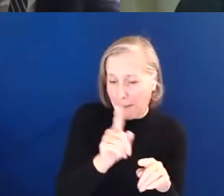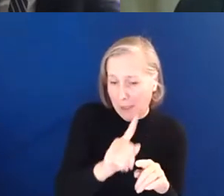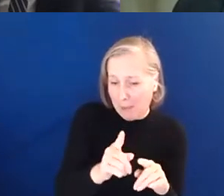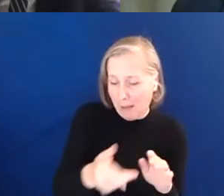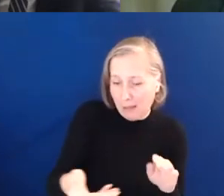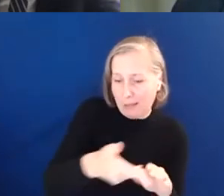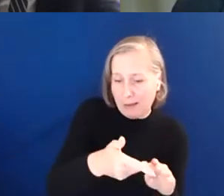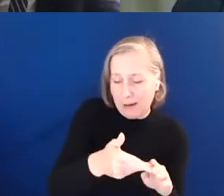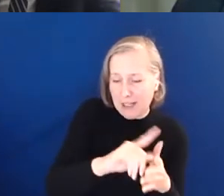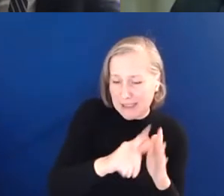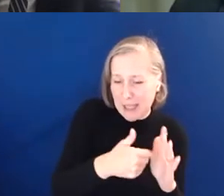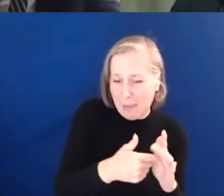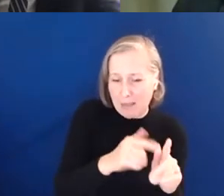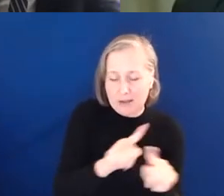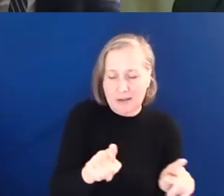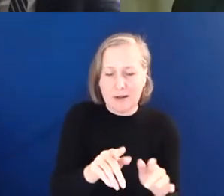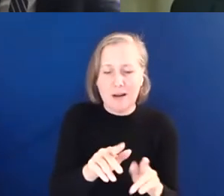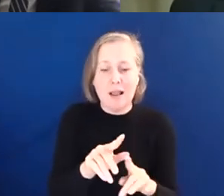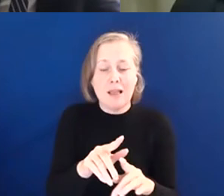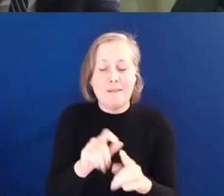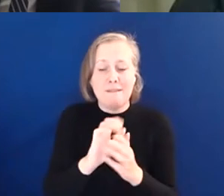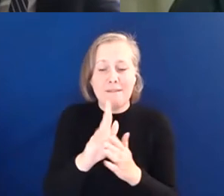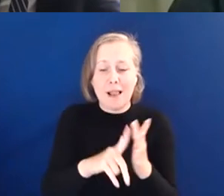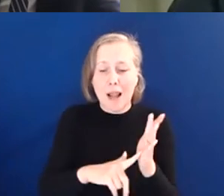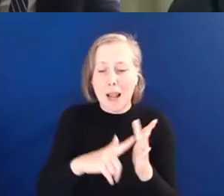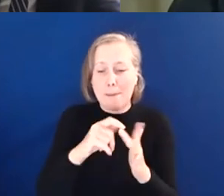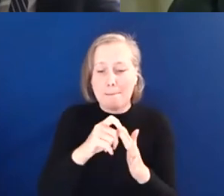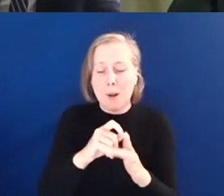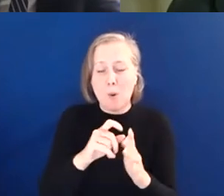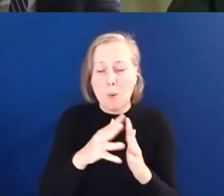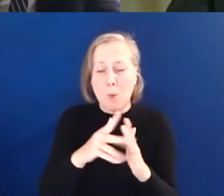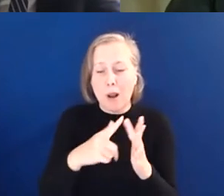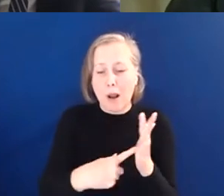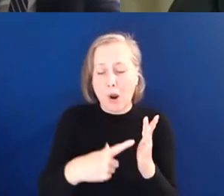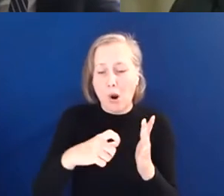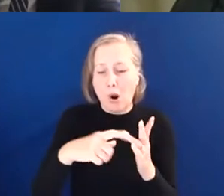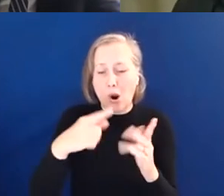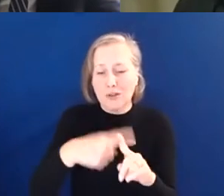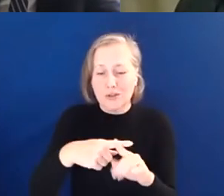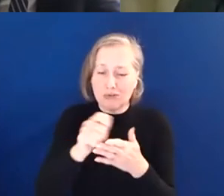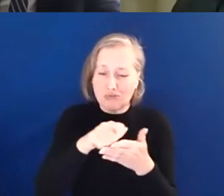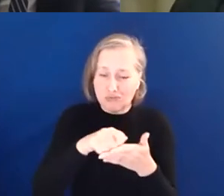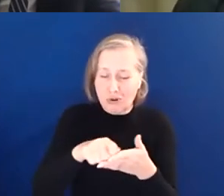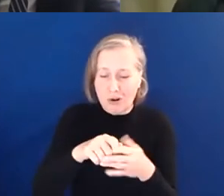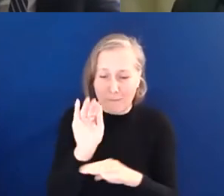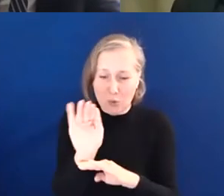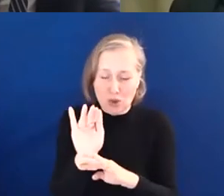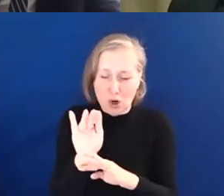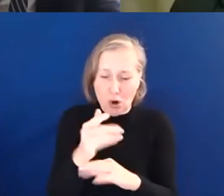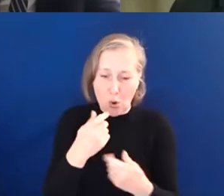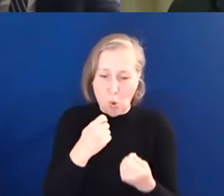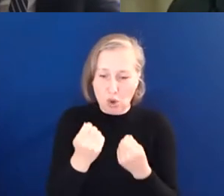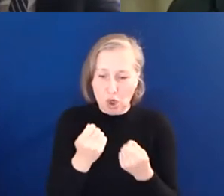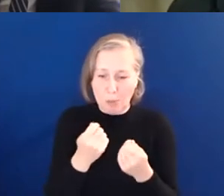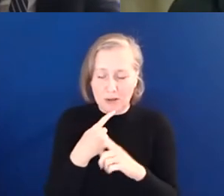We've got Philip Wilcox, who's the author and inspired to write The Future of Autonomous, The US and